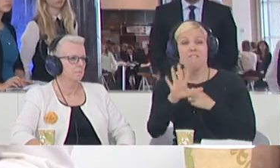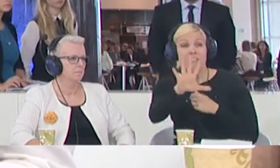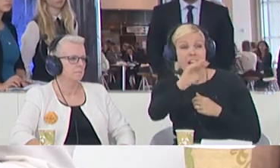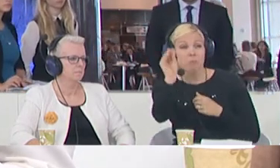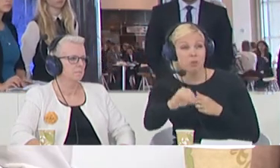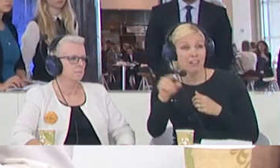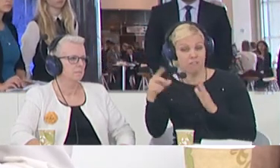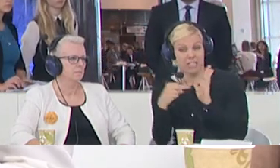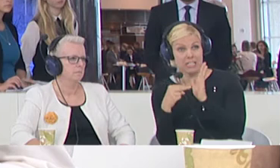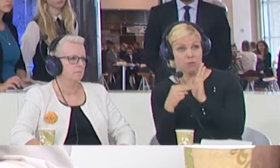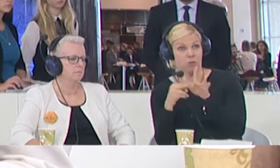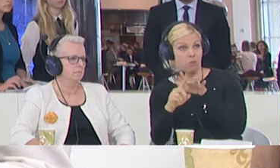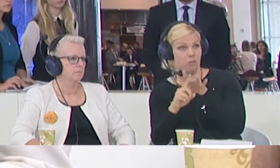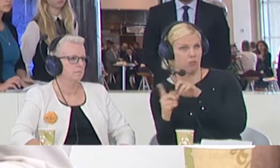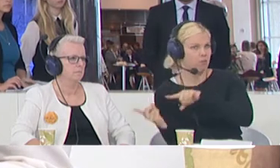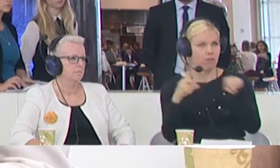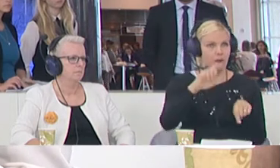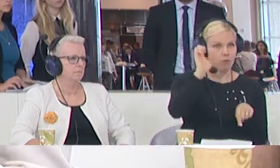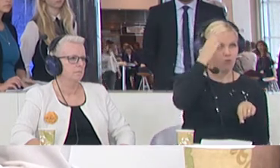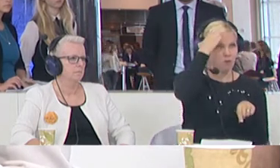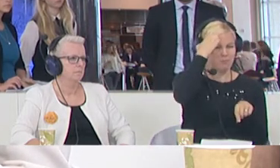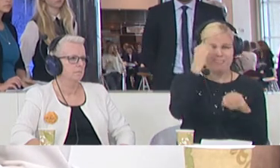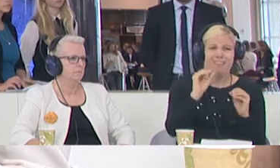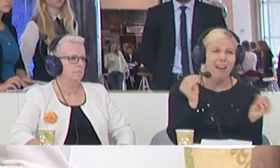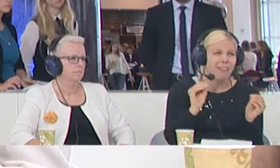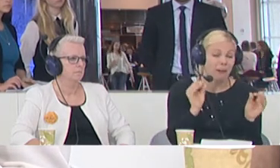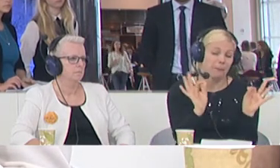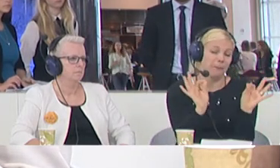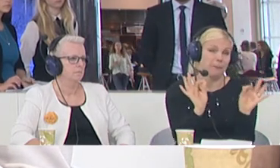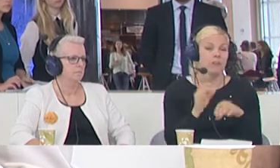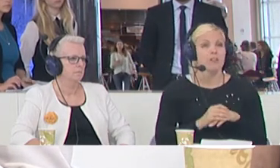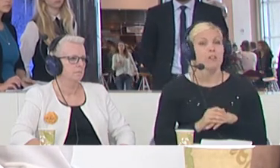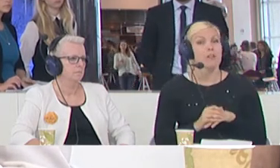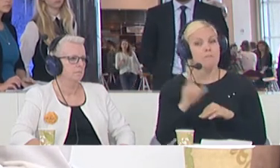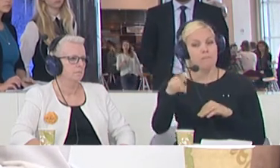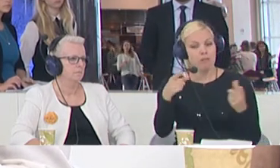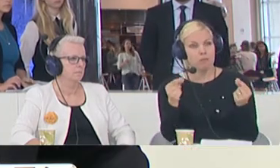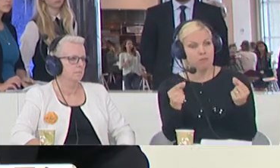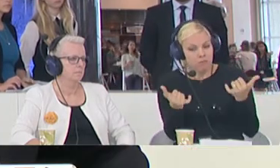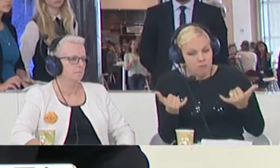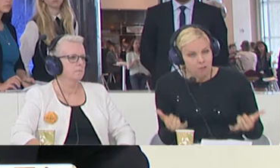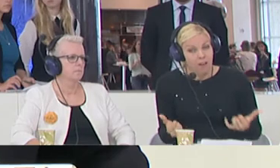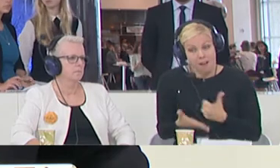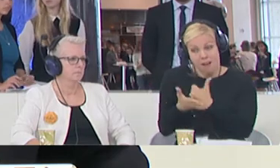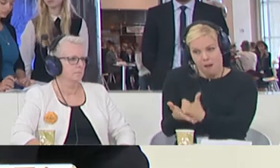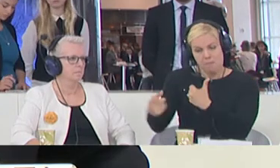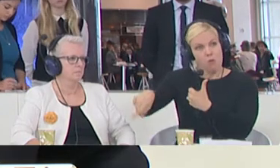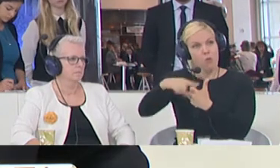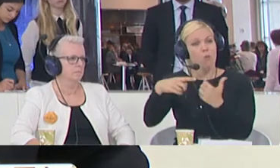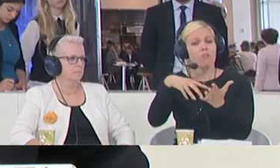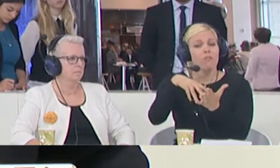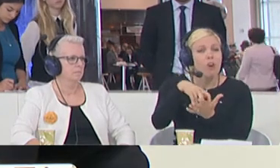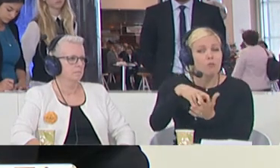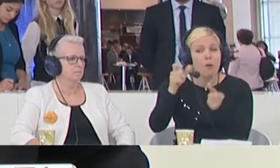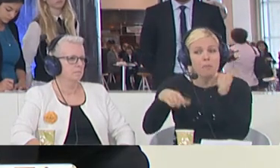which is nothing. The only thing we can do right now is just to help those vulnerable people get here. And yes, many would want to go